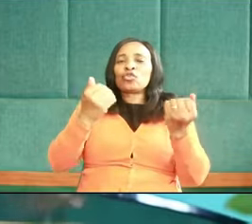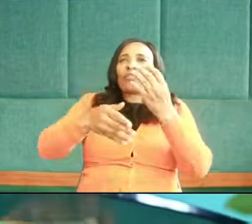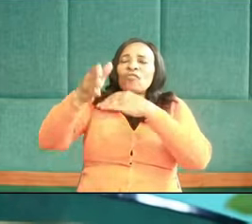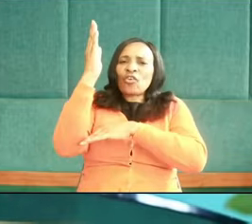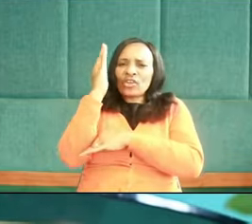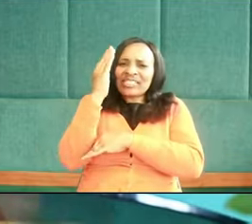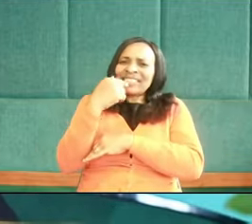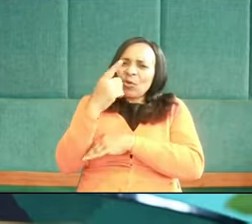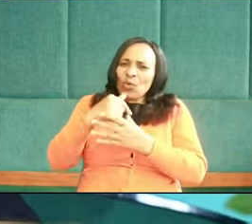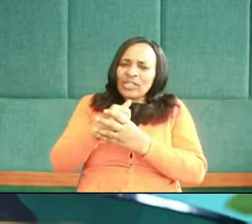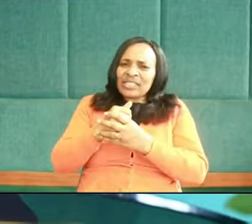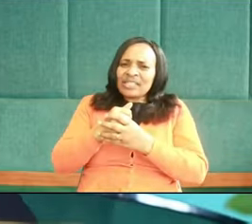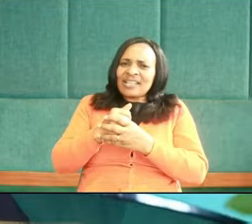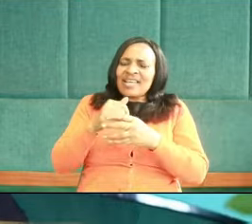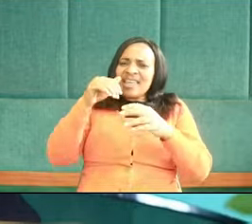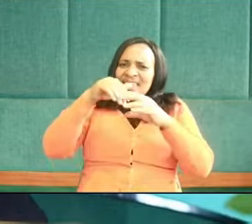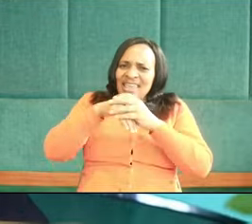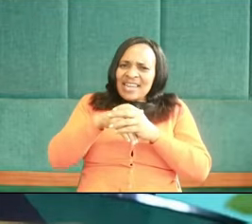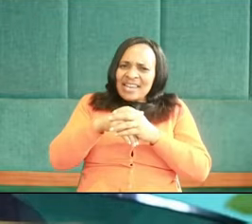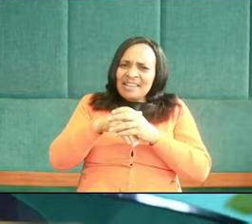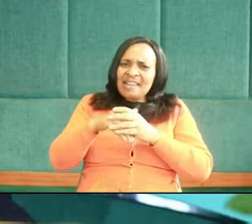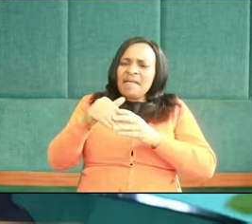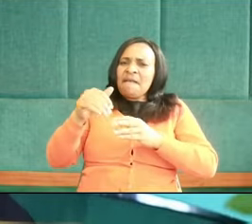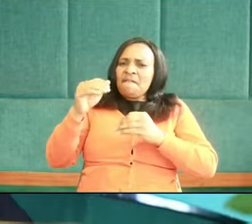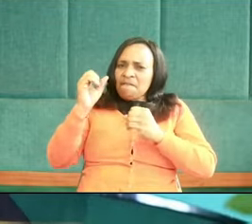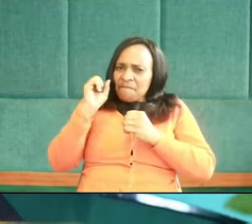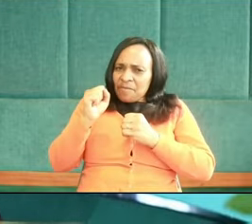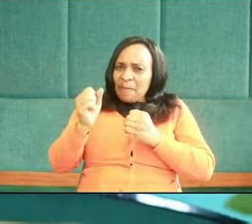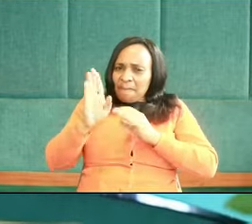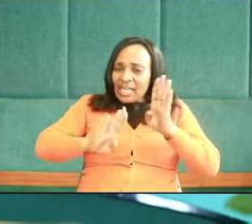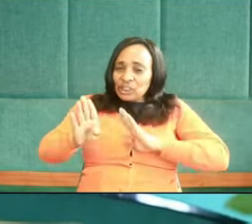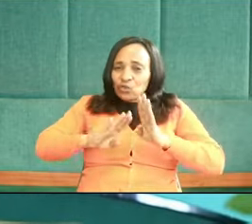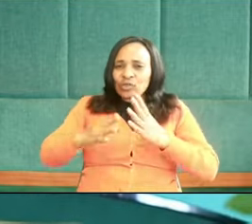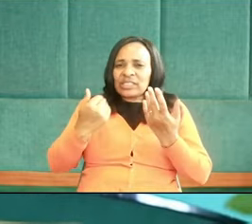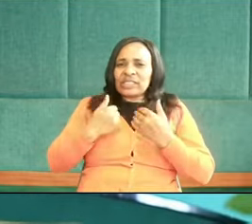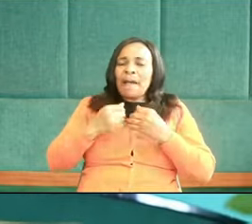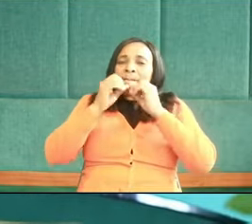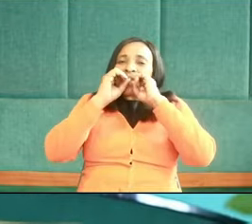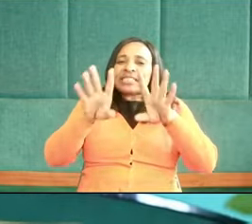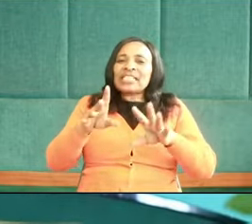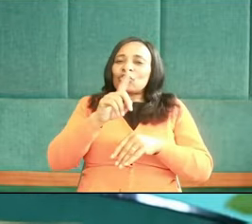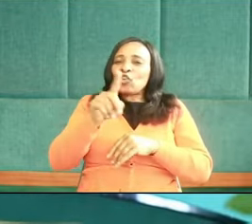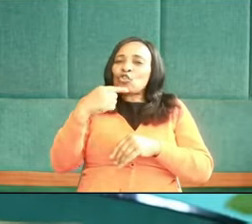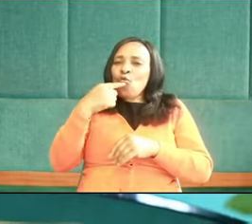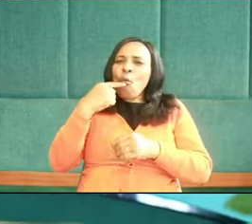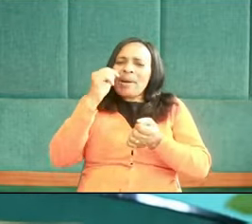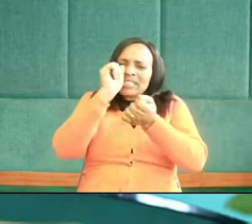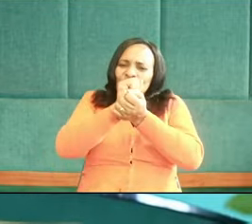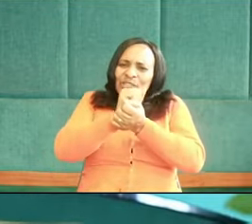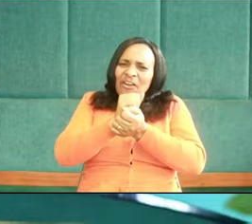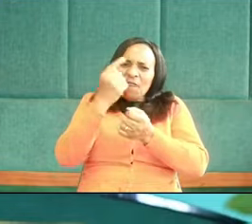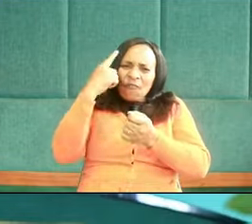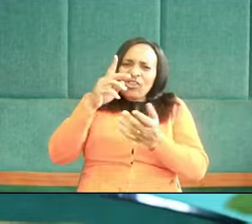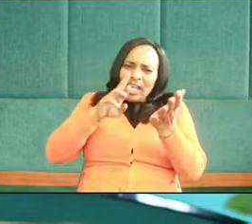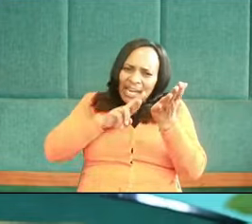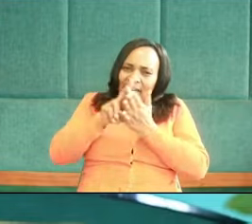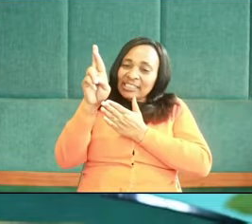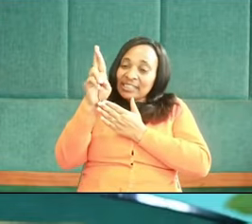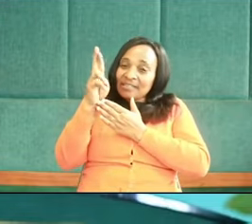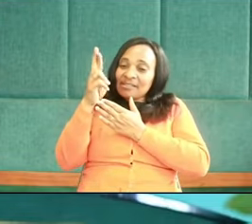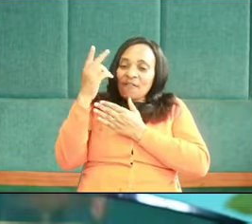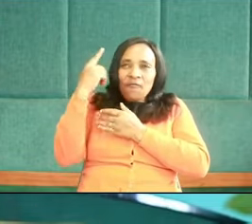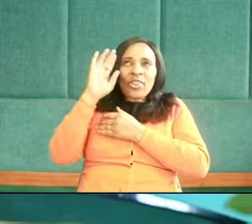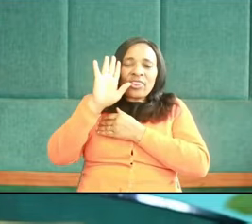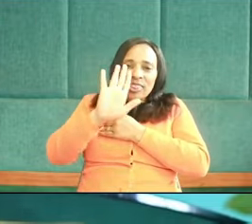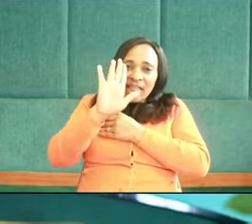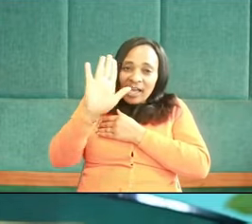What does he say in the beatitude? He said, blessed are those who are persecuted for righteousness sake, for theirs is the